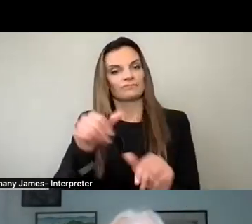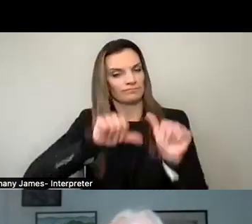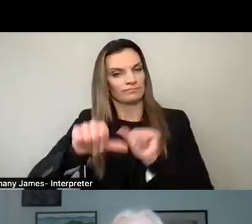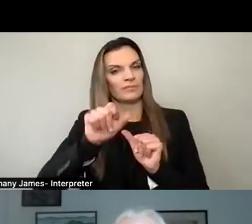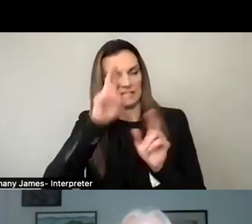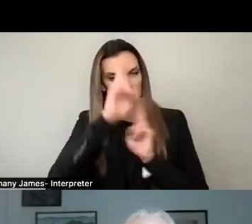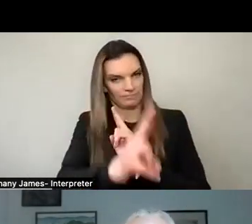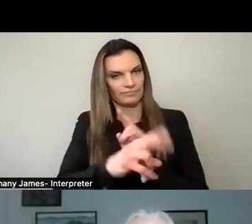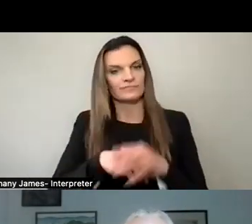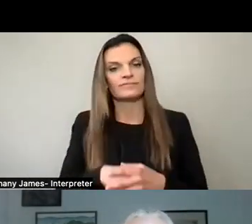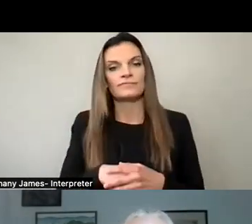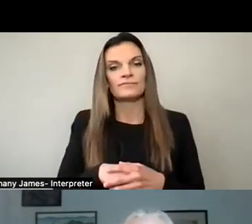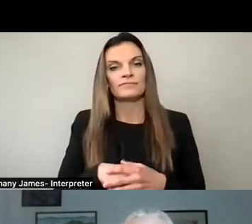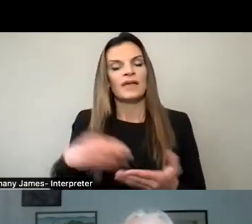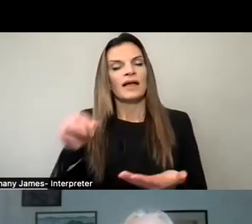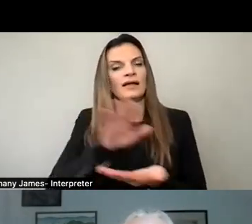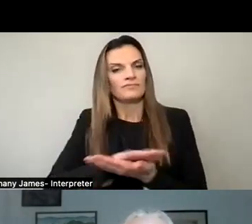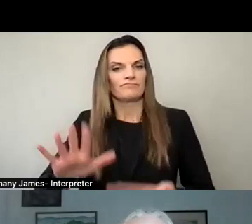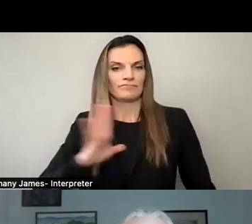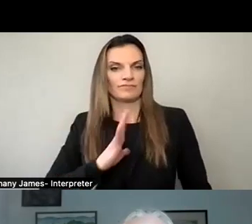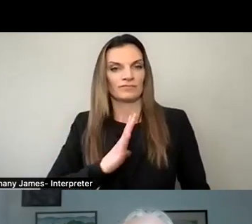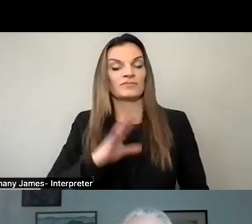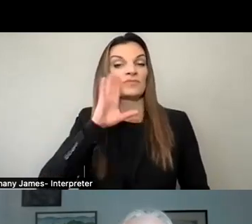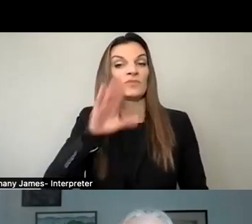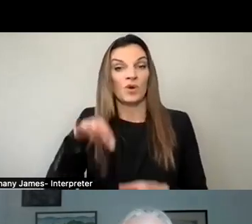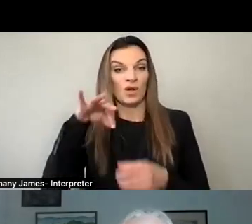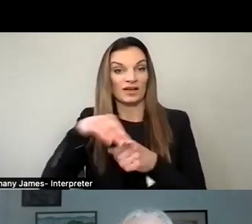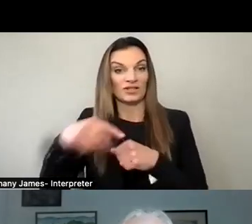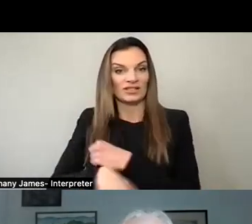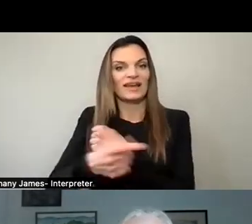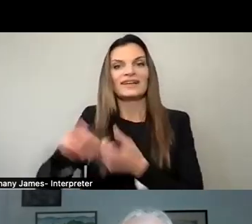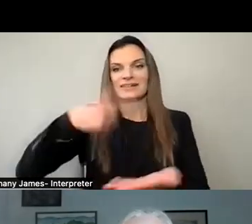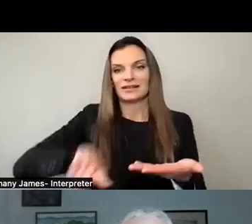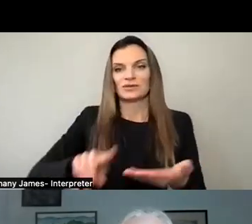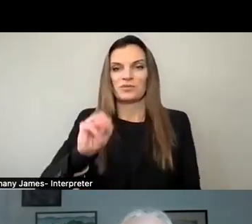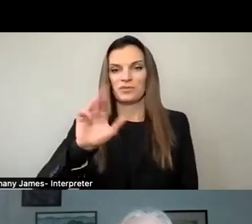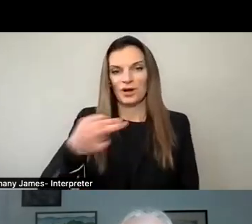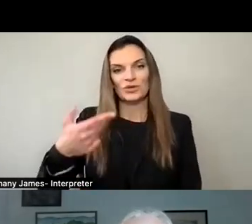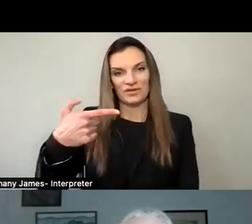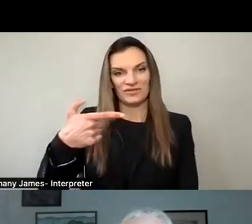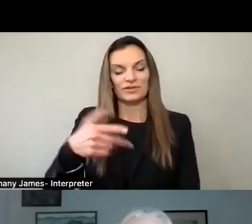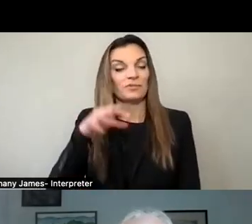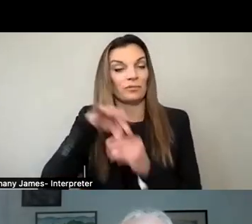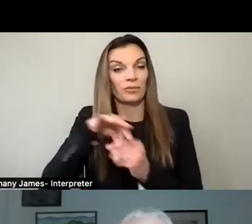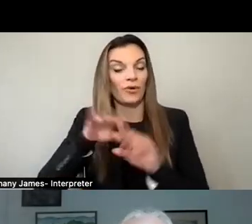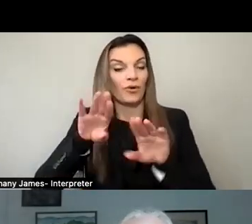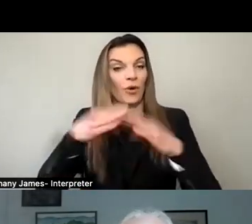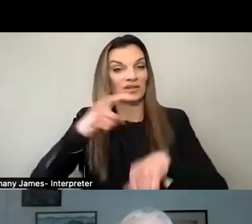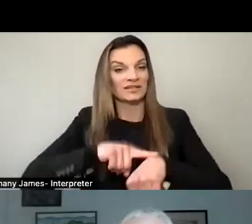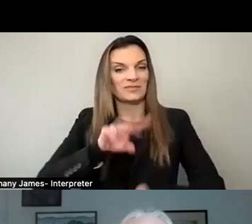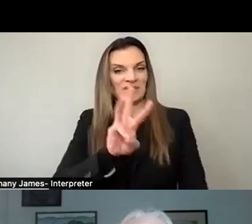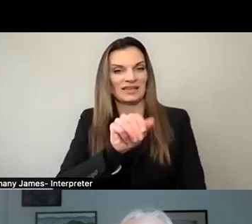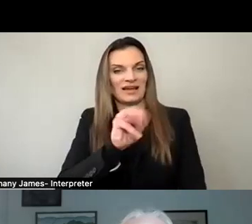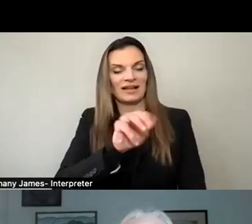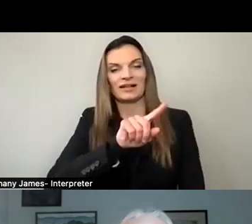And finally, please note that Election Day is next Tuesday, March 21st. Polls will be open from 6 a.m.